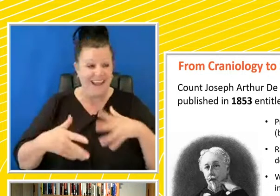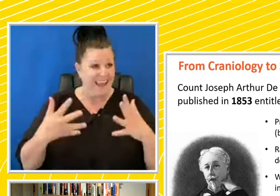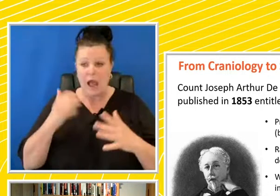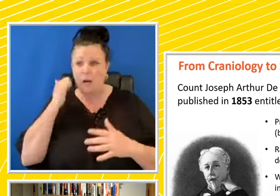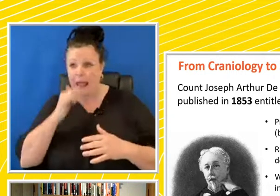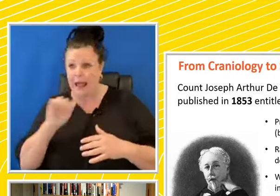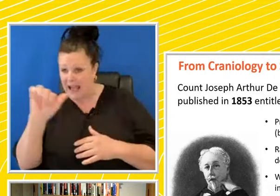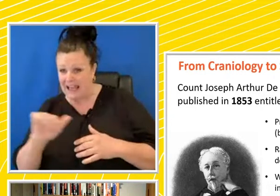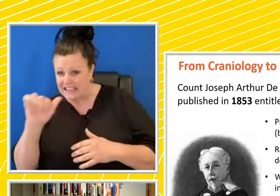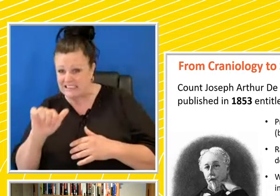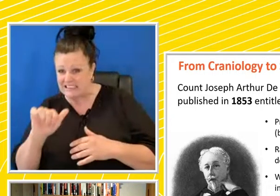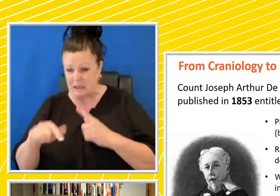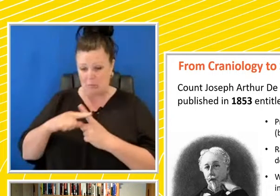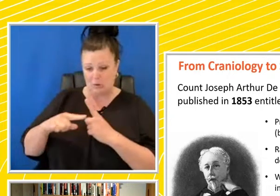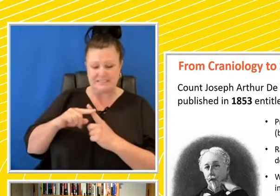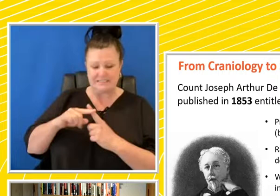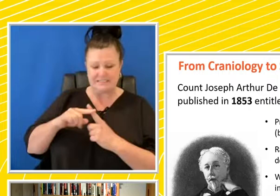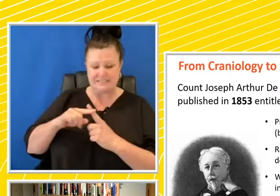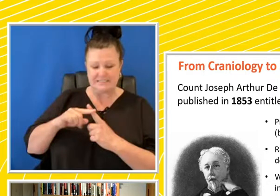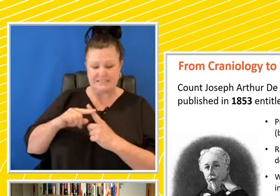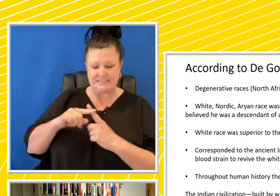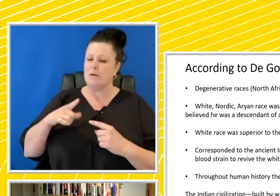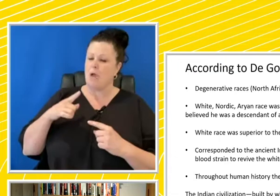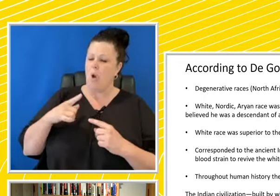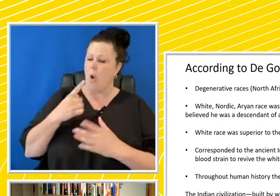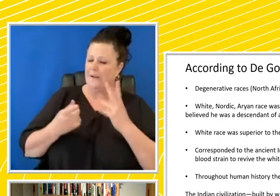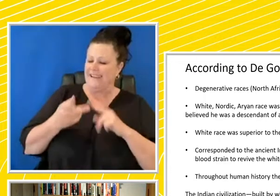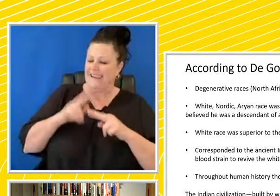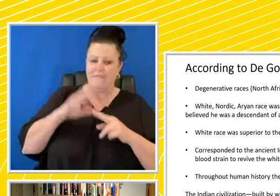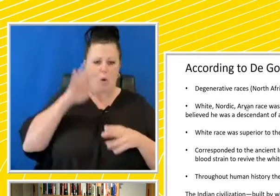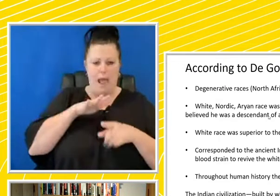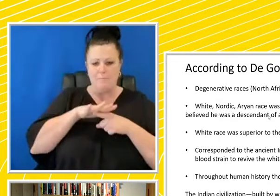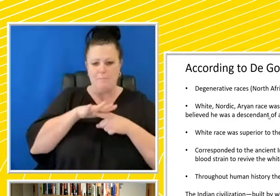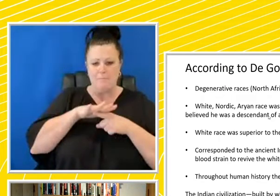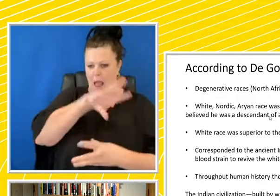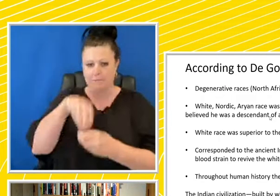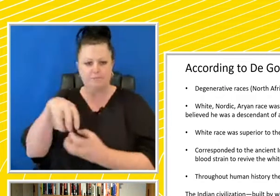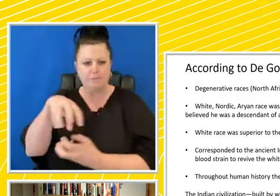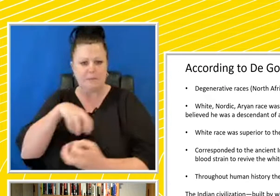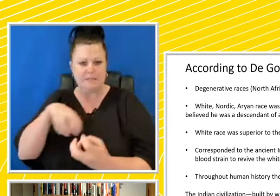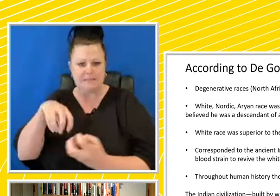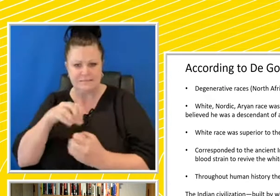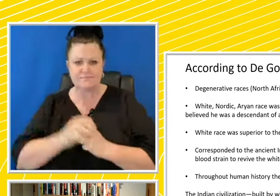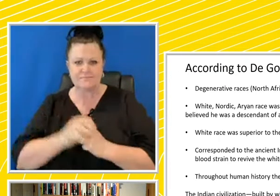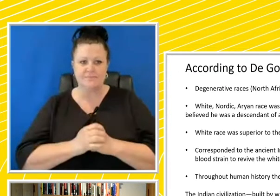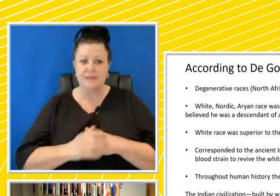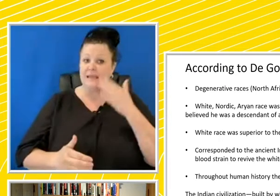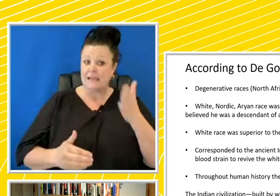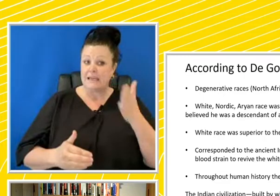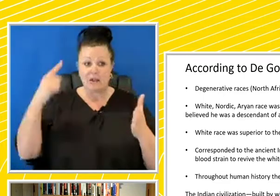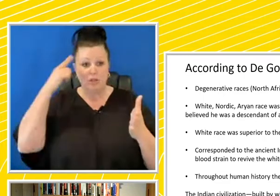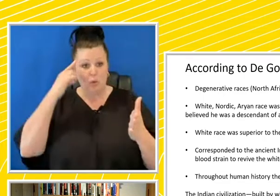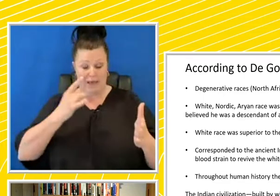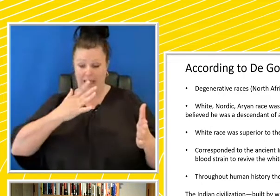of blacks and Asians were due to an admixture with white blood. Now, of course, he thought himself